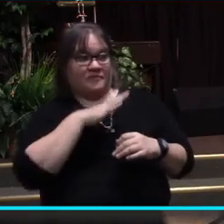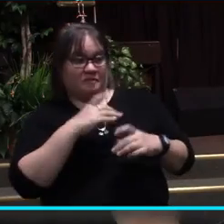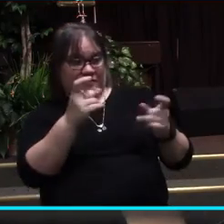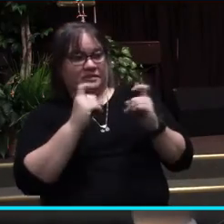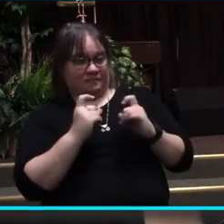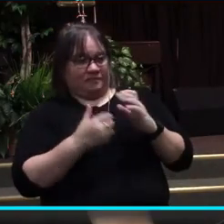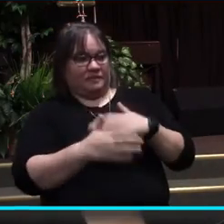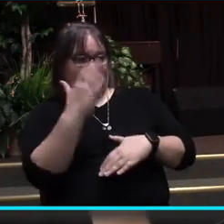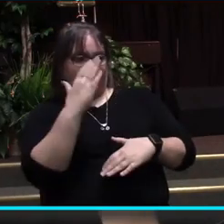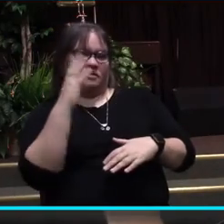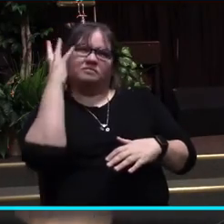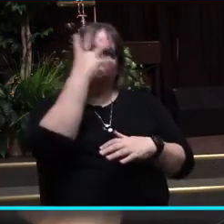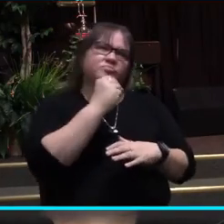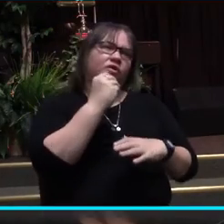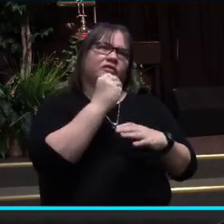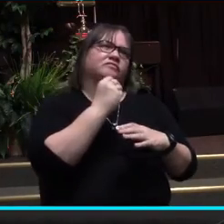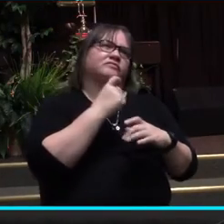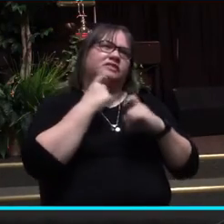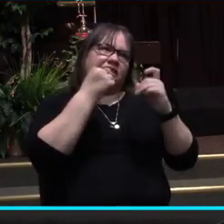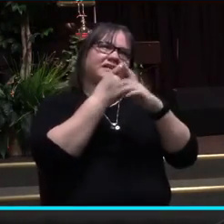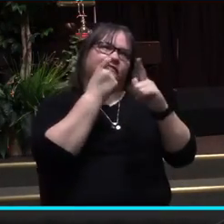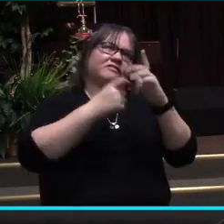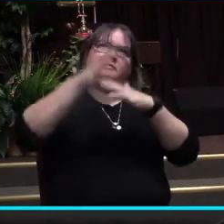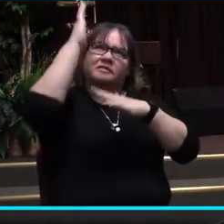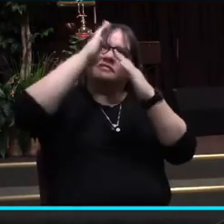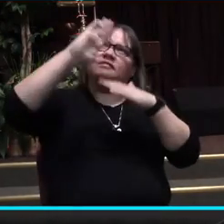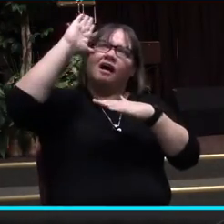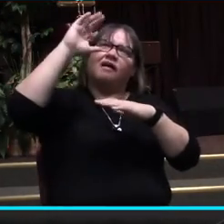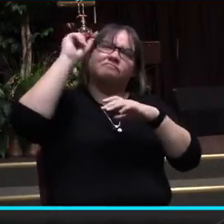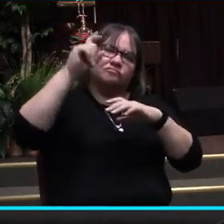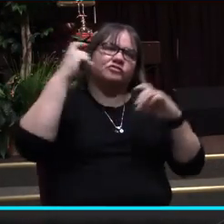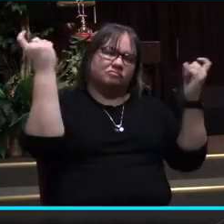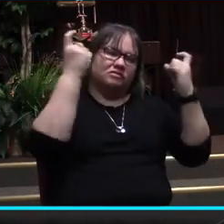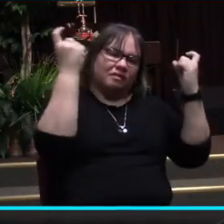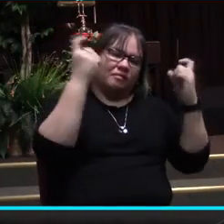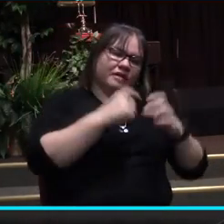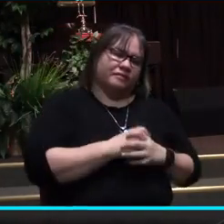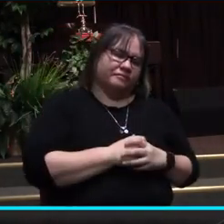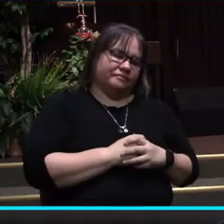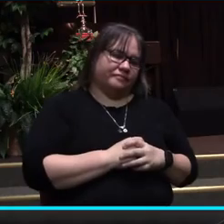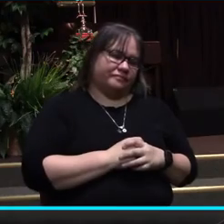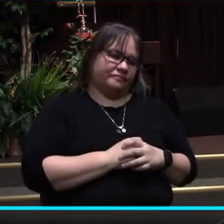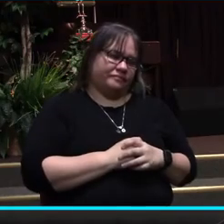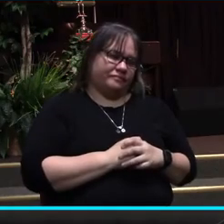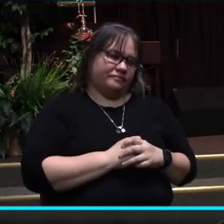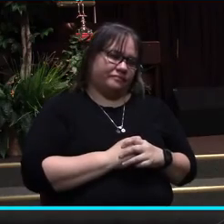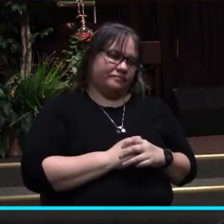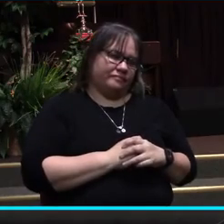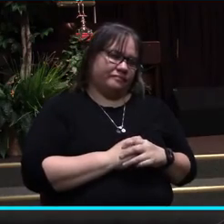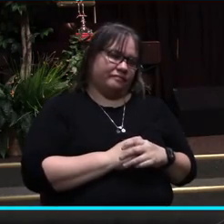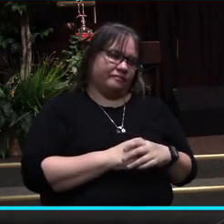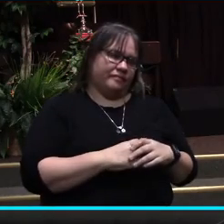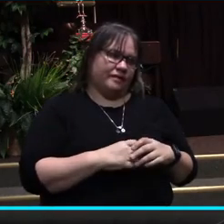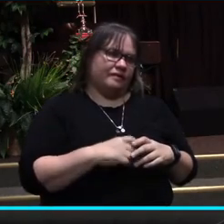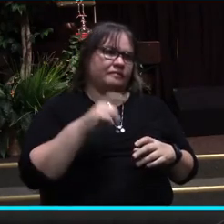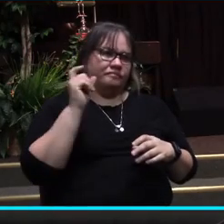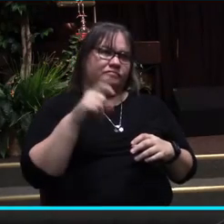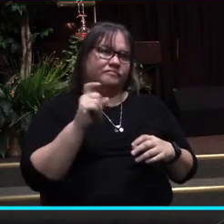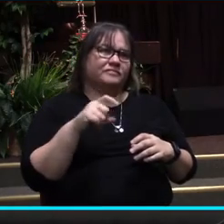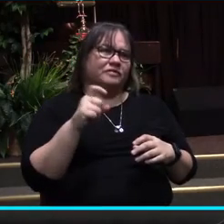beautiful gift from God that needs to be celebrated. And we need to recapture